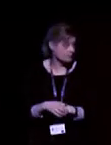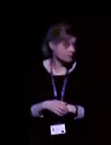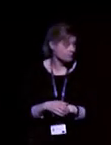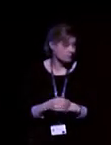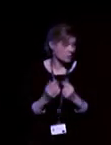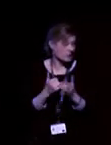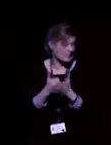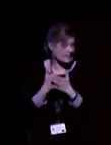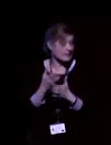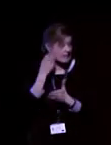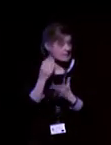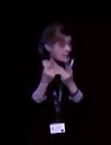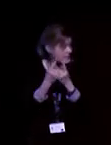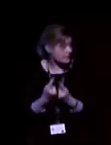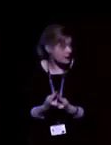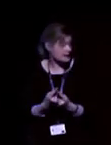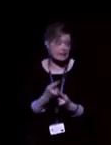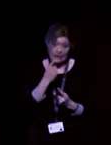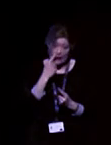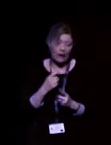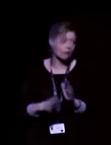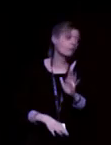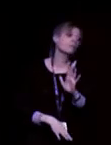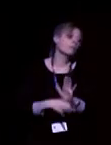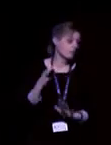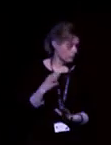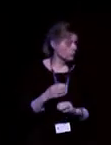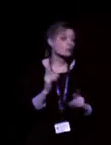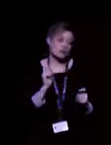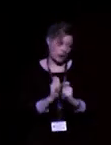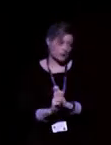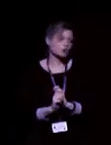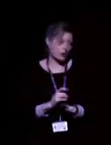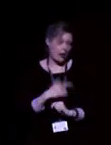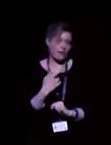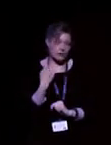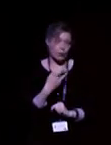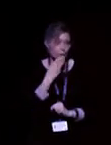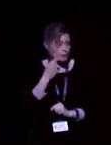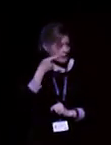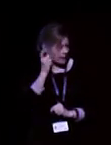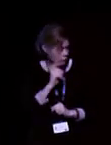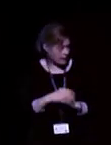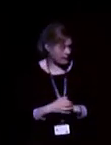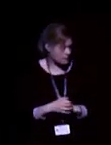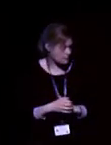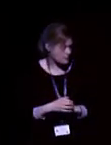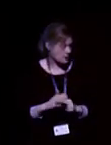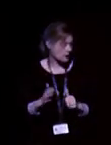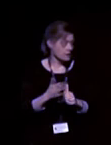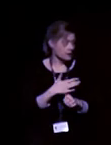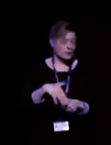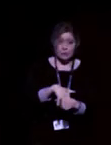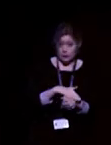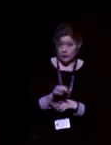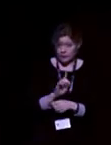make a big difference to hearing aid users' lives. So the first scenario I have is